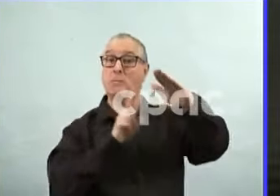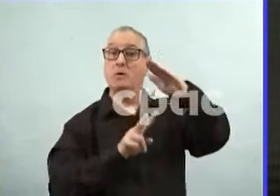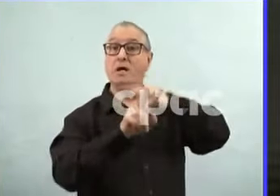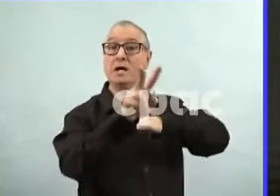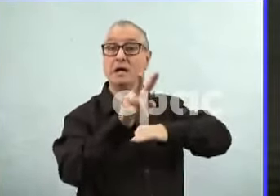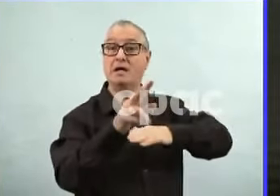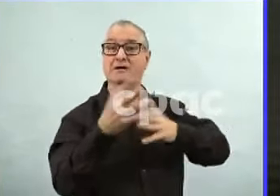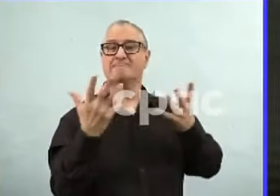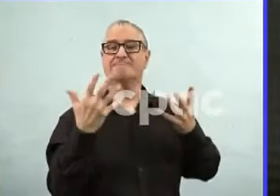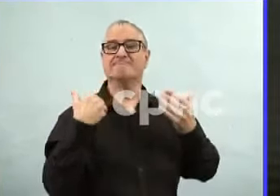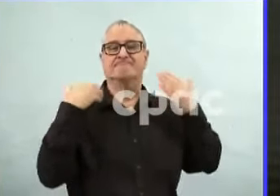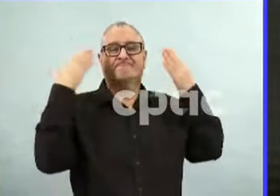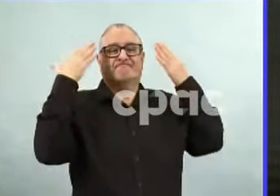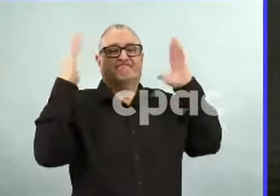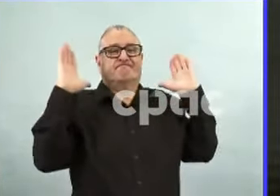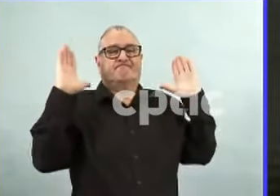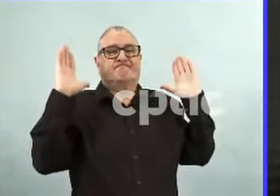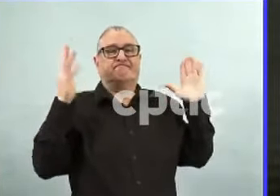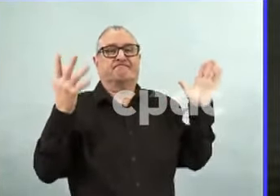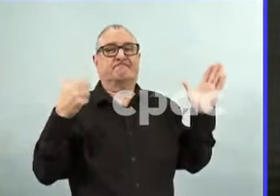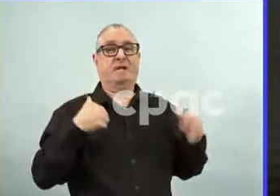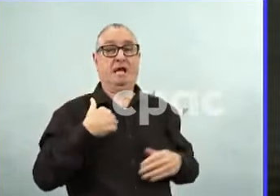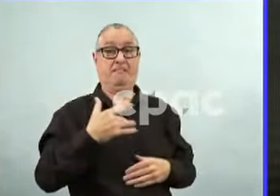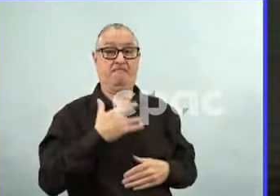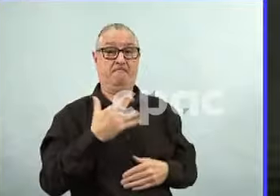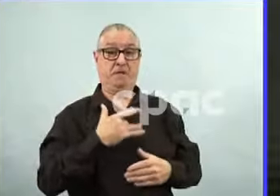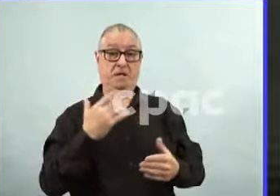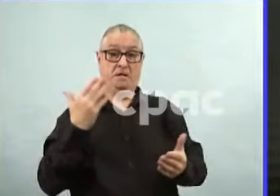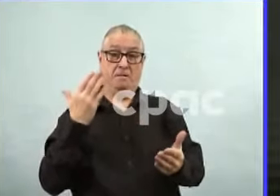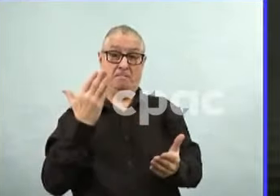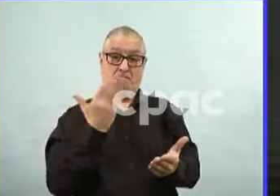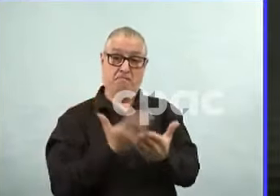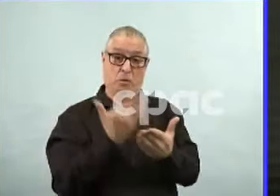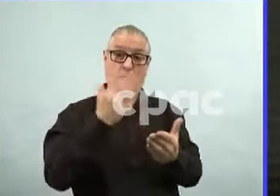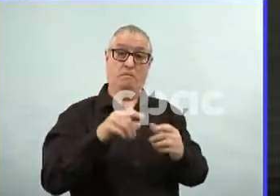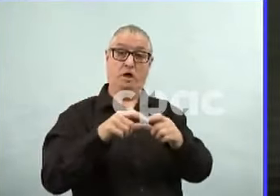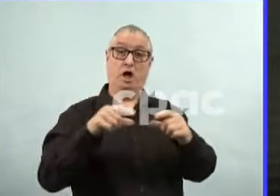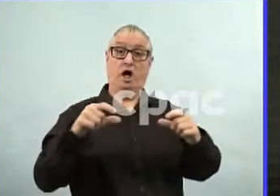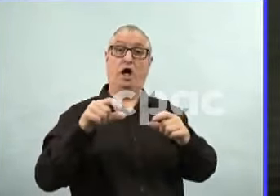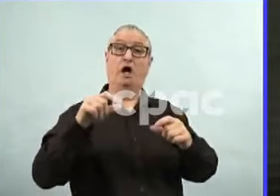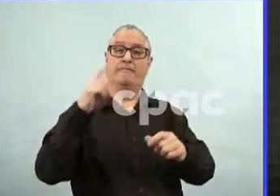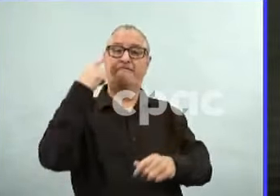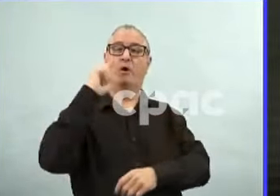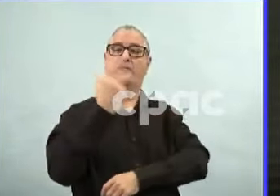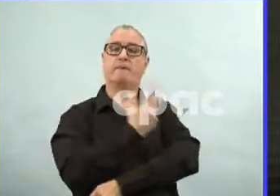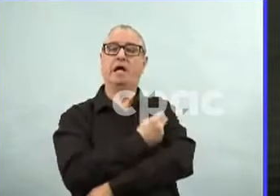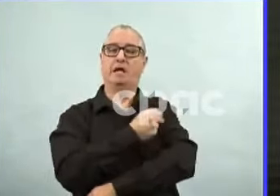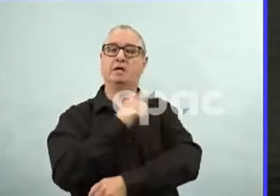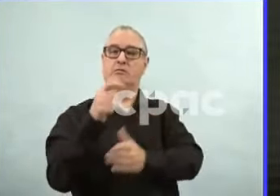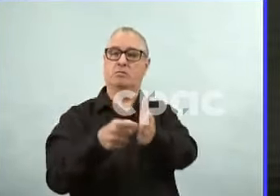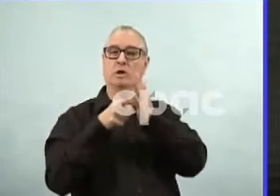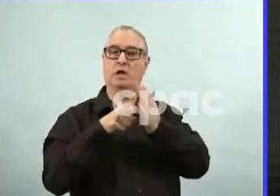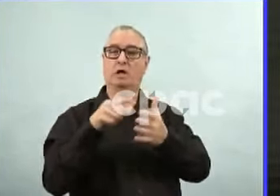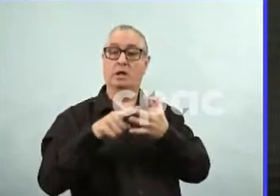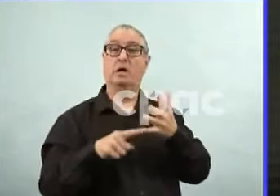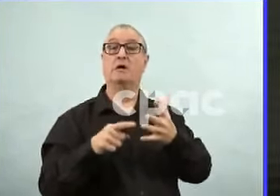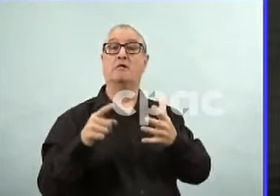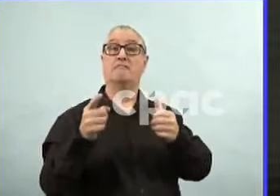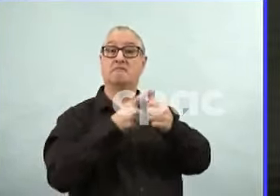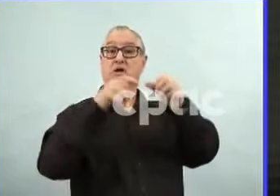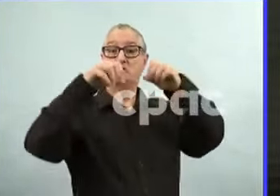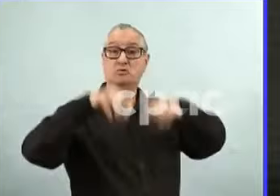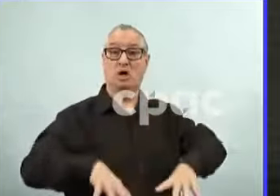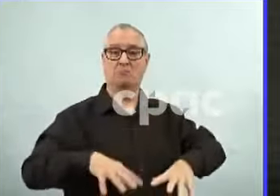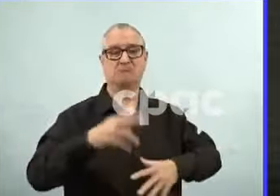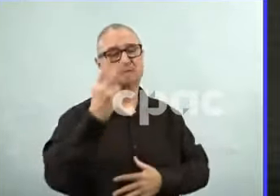But it won't be the first thing to go at the present time. We're not recommended from public health, but might be coupled with some other things going forward as well. Again, you know, we're